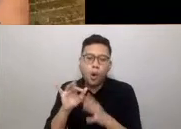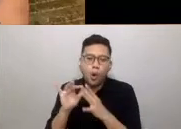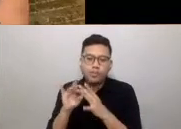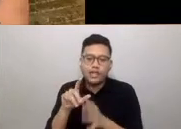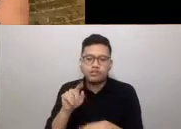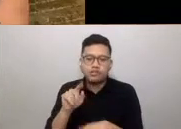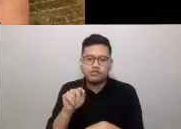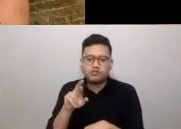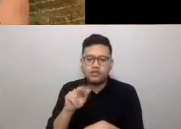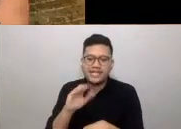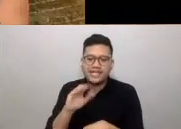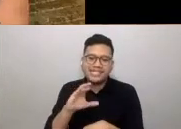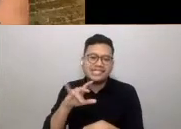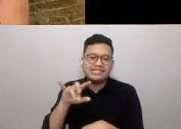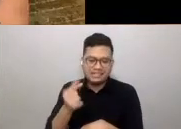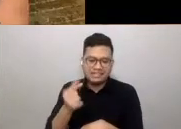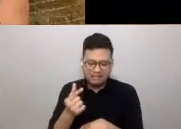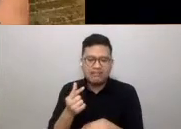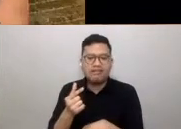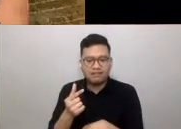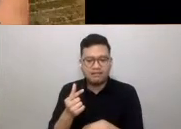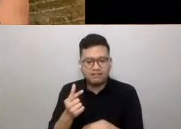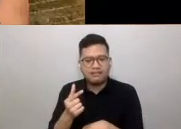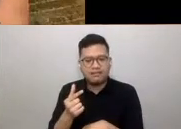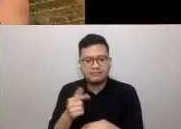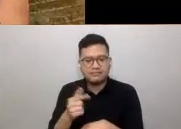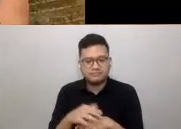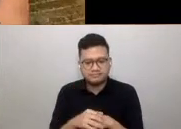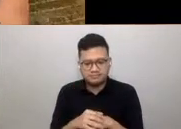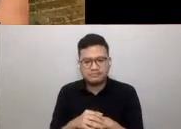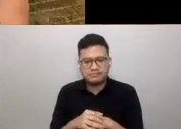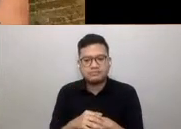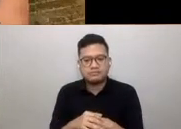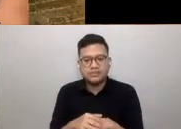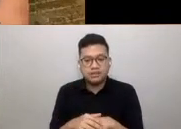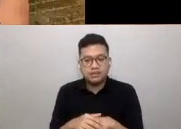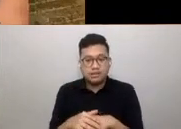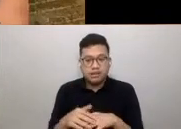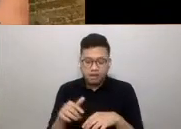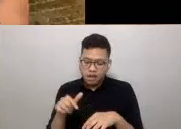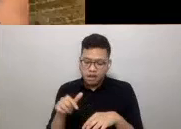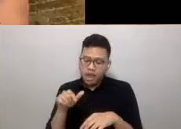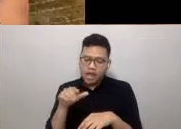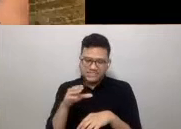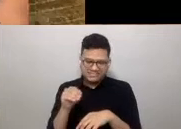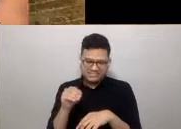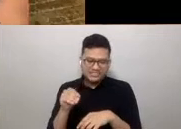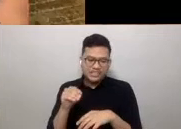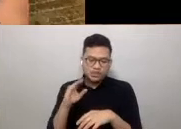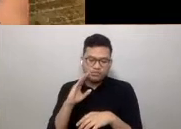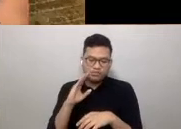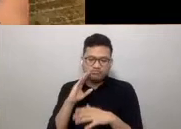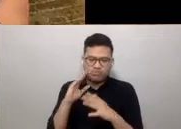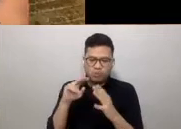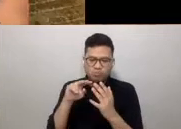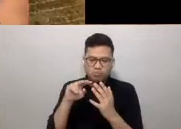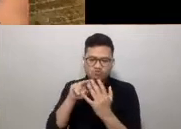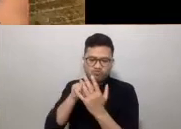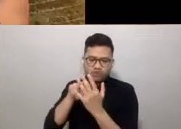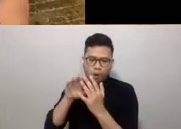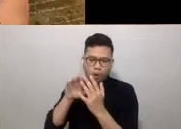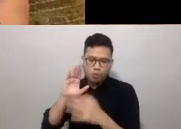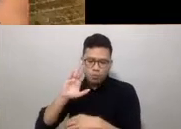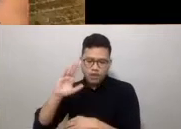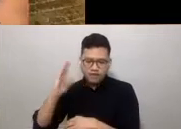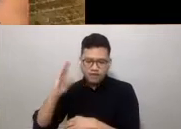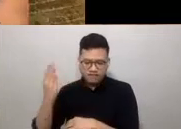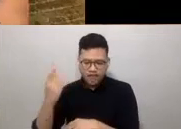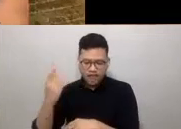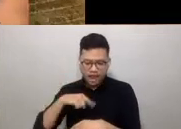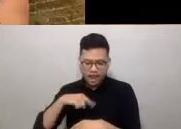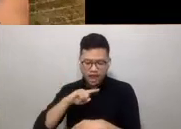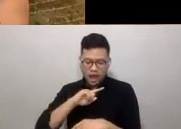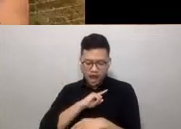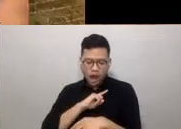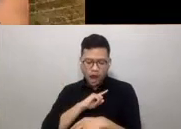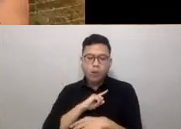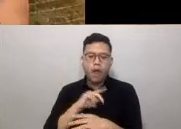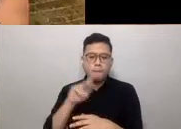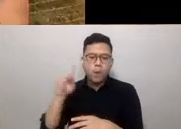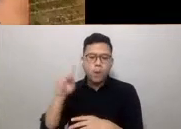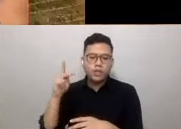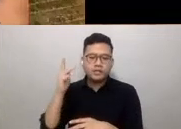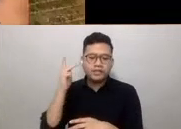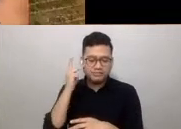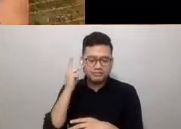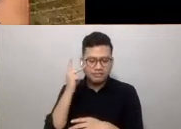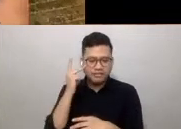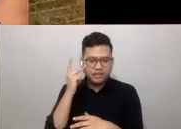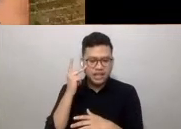primary means of combating the pandemic, and arguably echoes the very social, cultural and political mechanisms that were